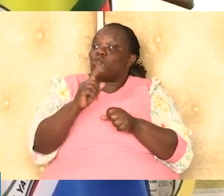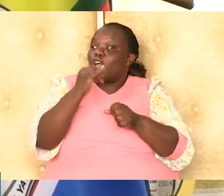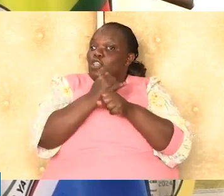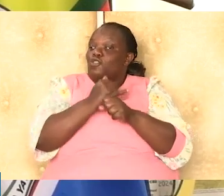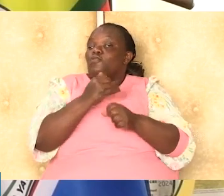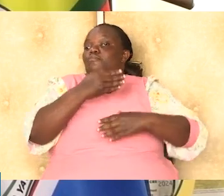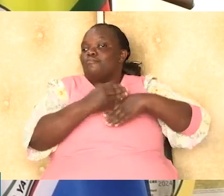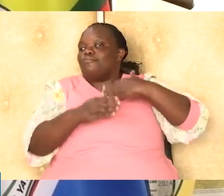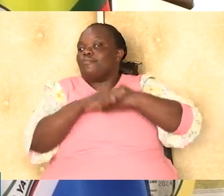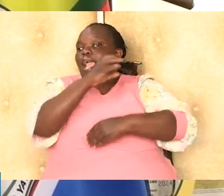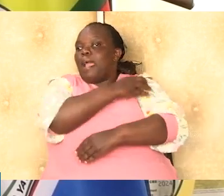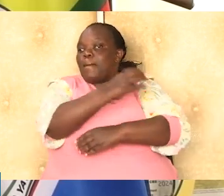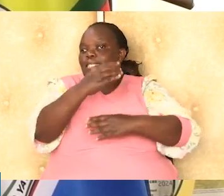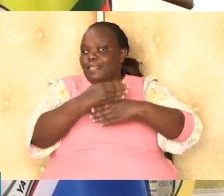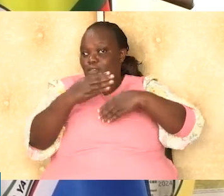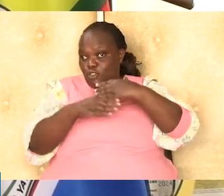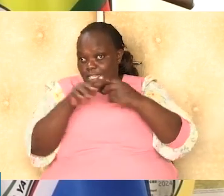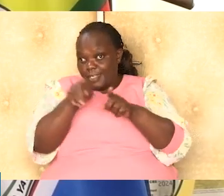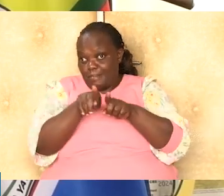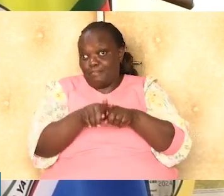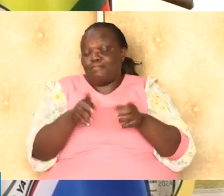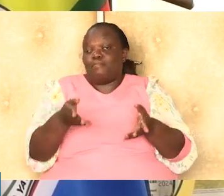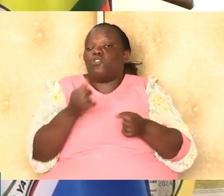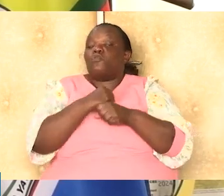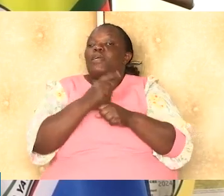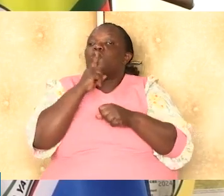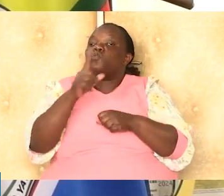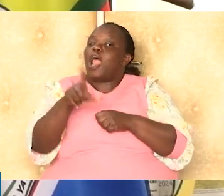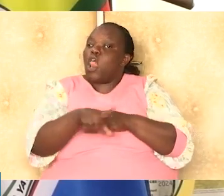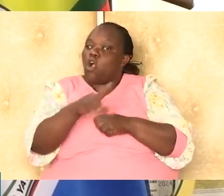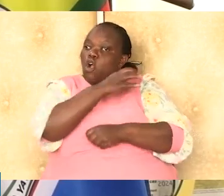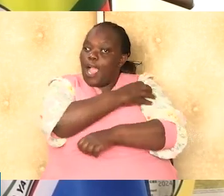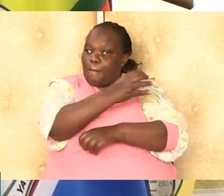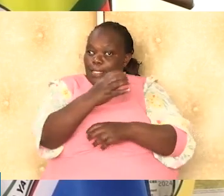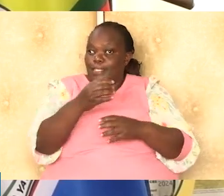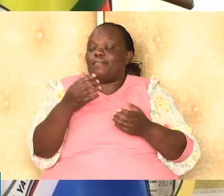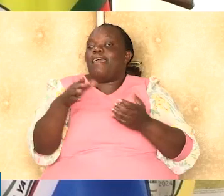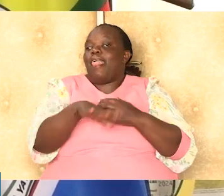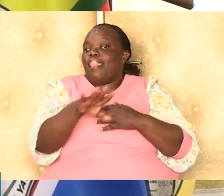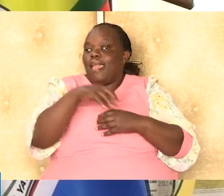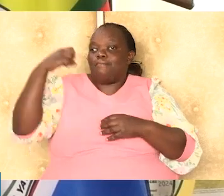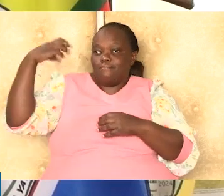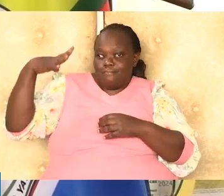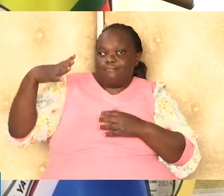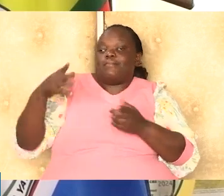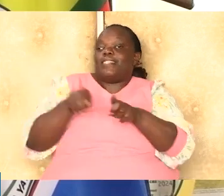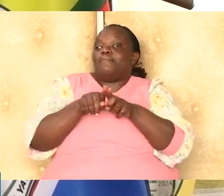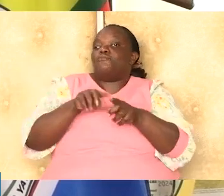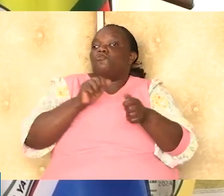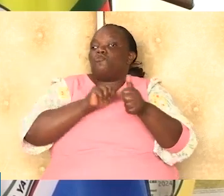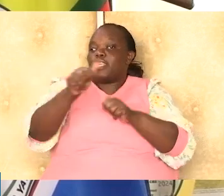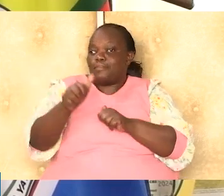creation and capacity building in order to ensure that we have local capacity in renewable energy production and transmission.